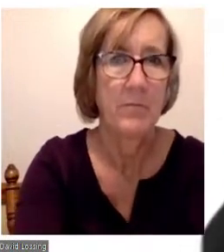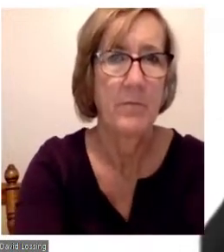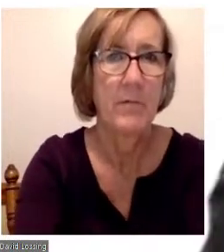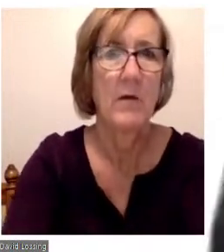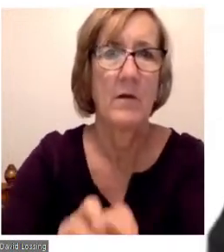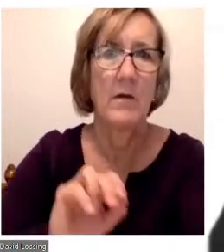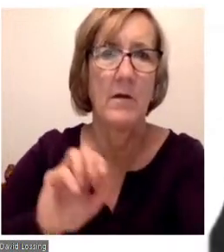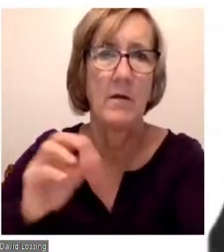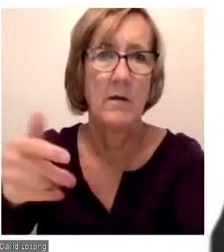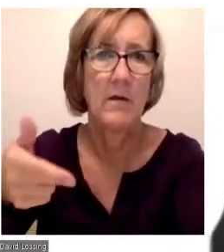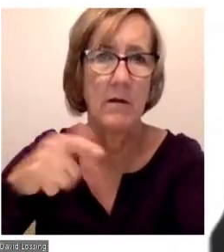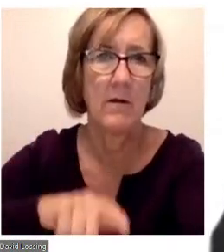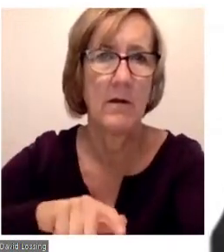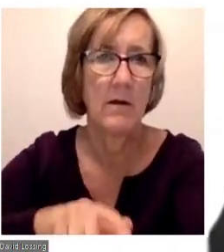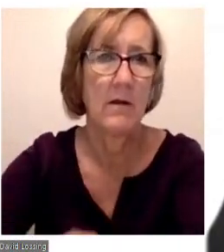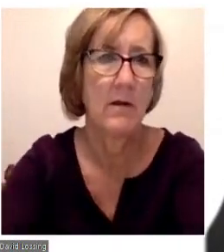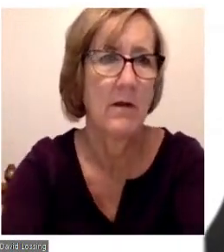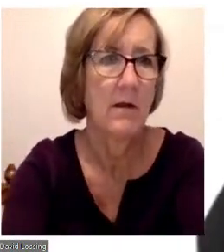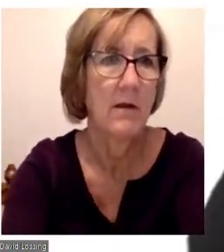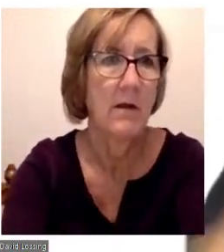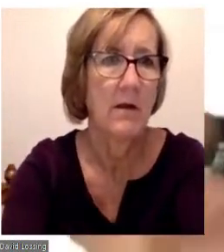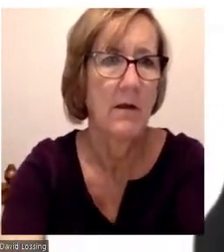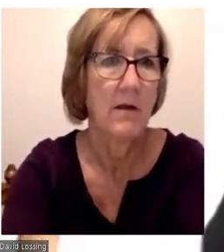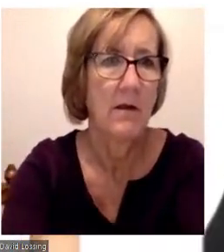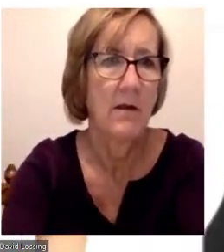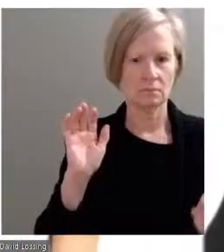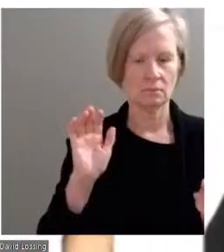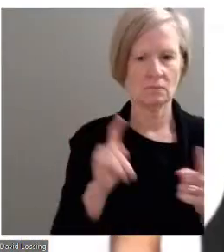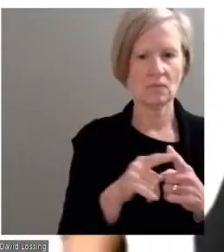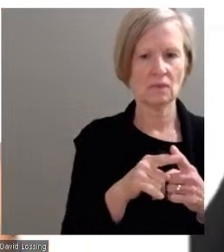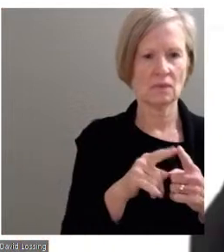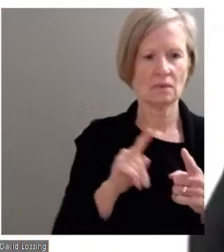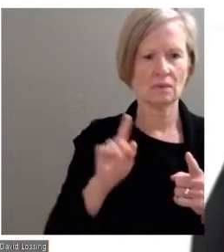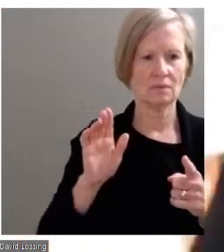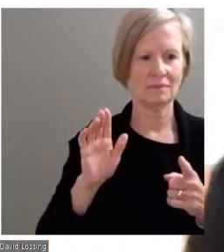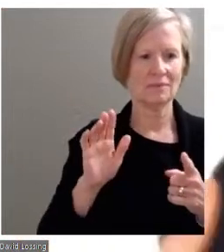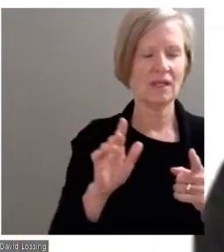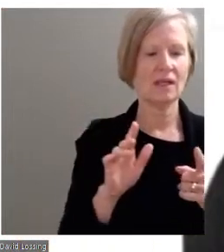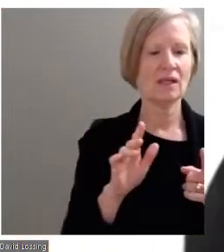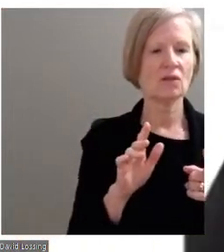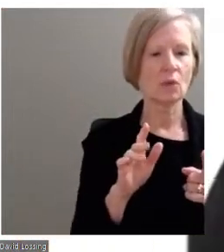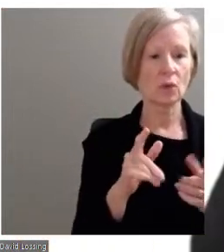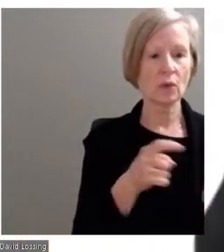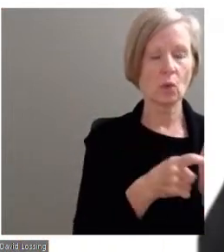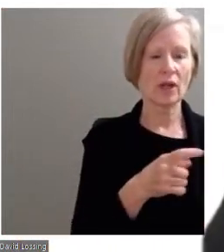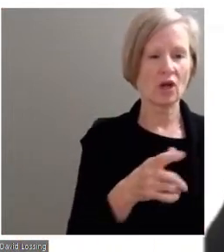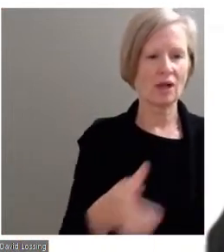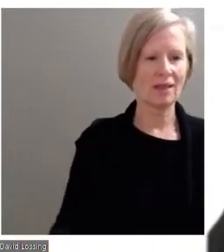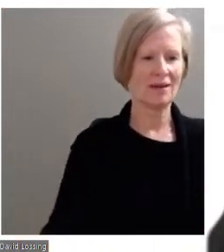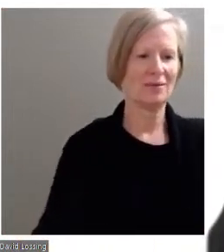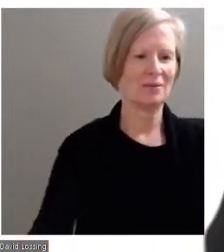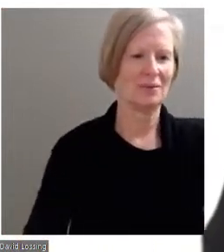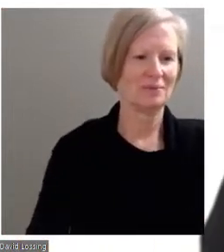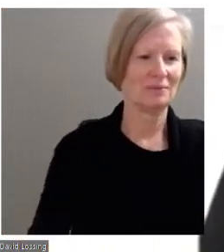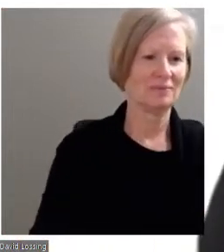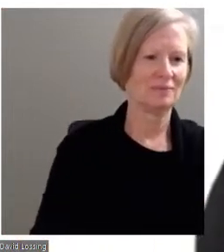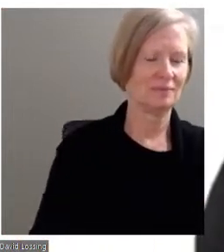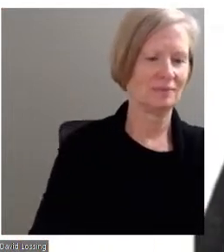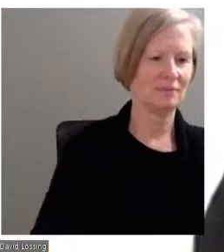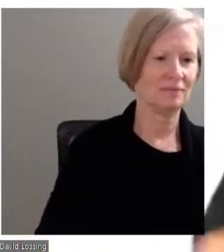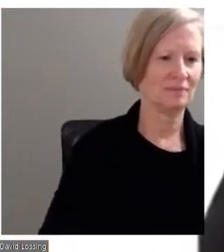% by 2021. That's going to require an awful lot of work with everybody pulling together, but I think the colleges lay out an